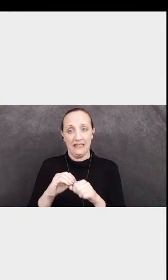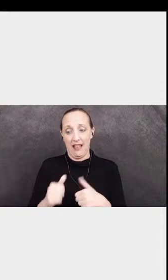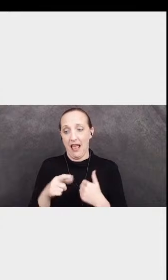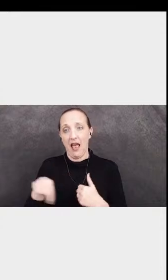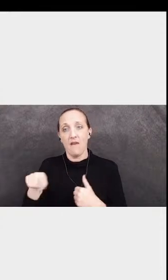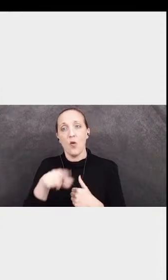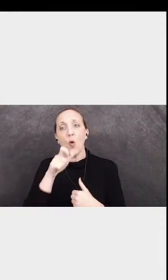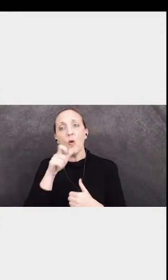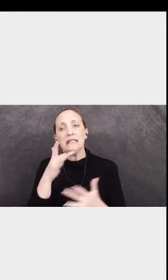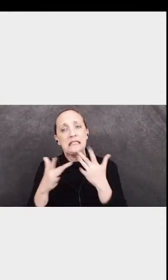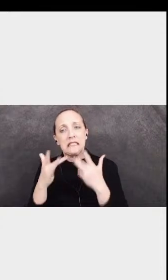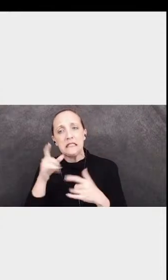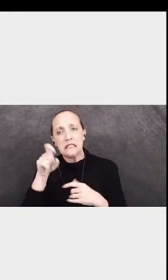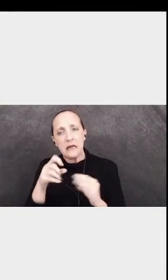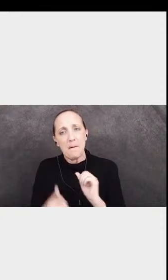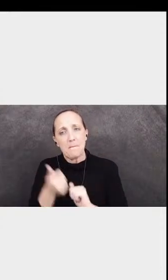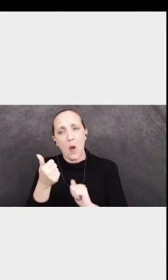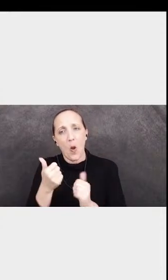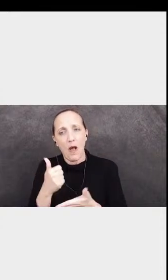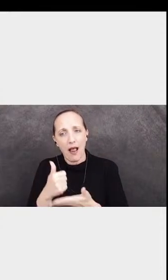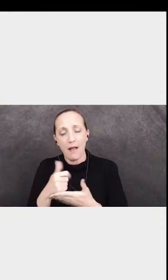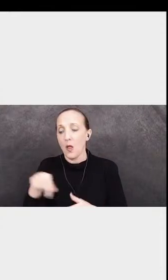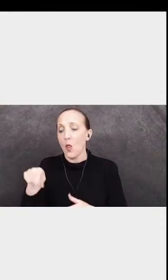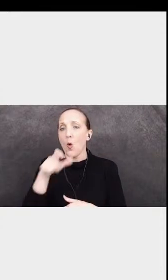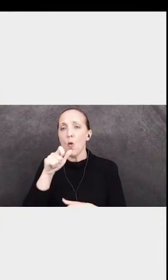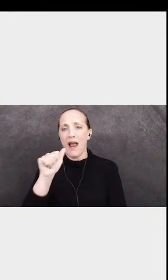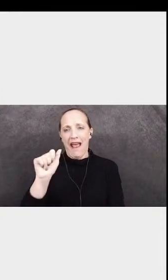those who are at risk, if you will.